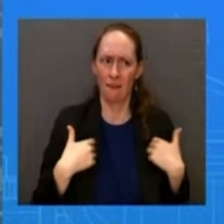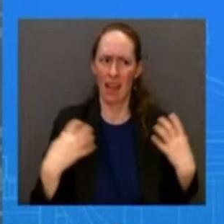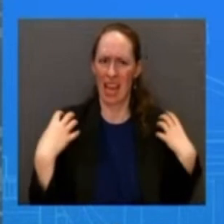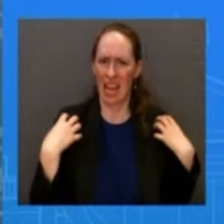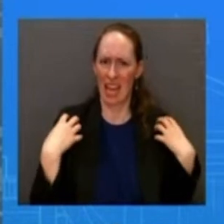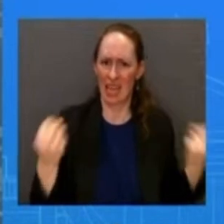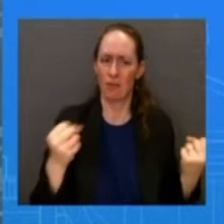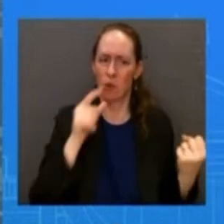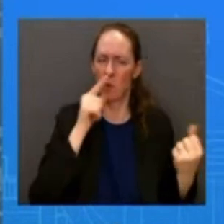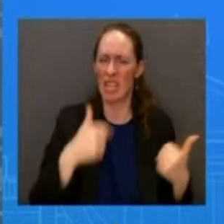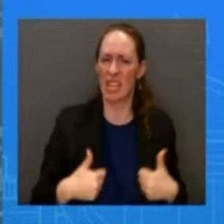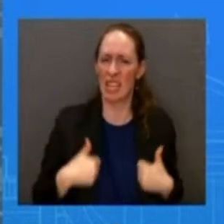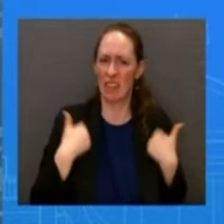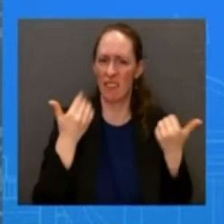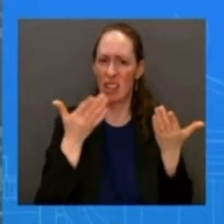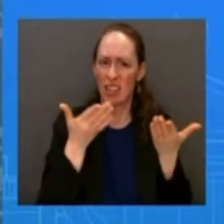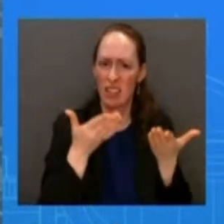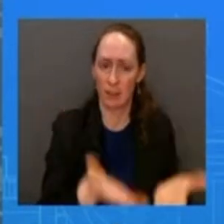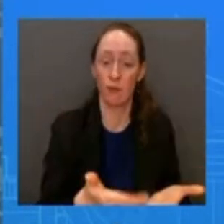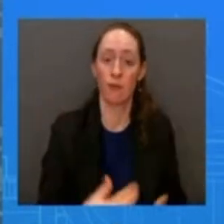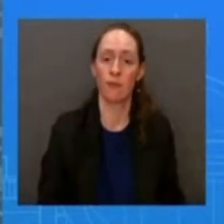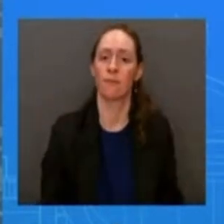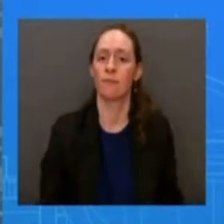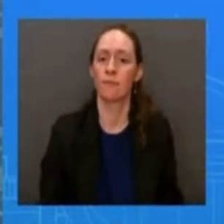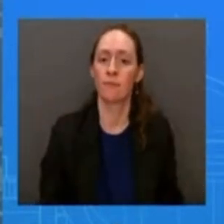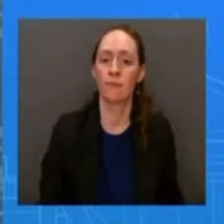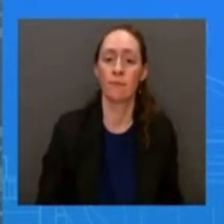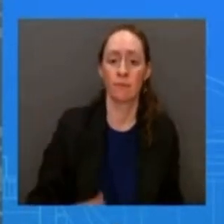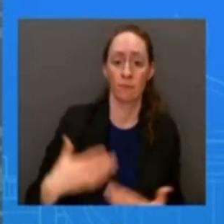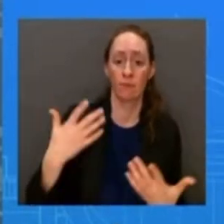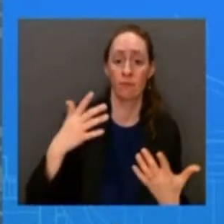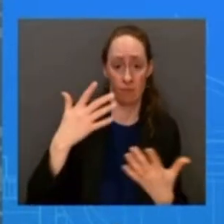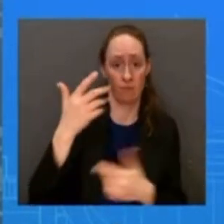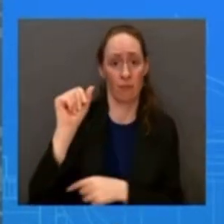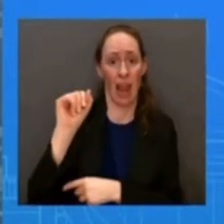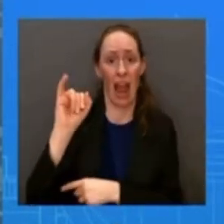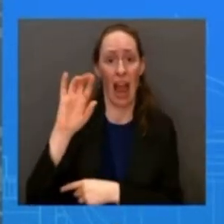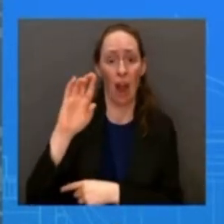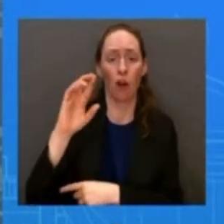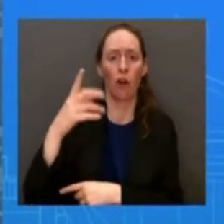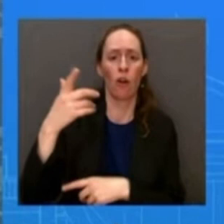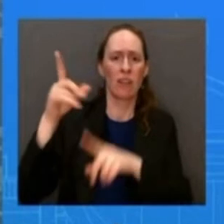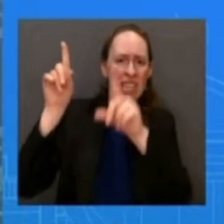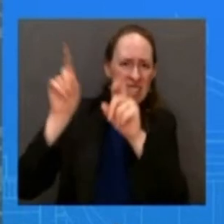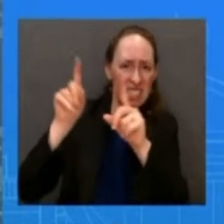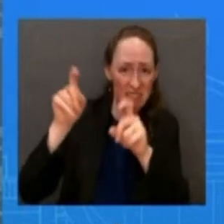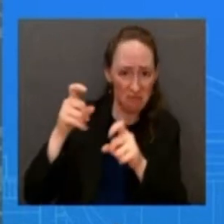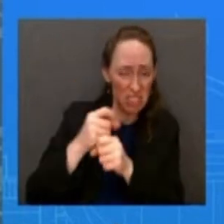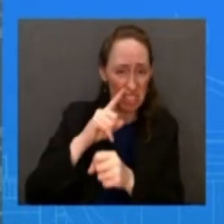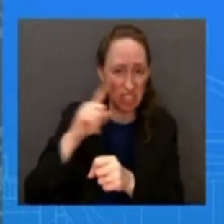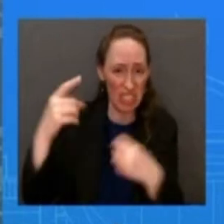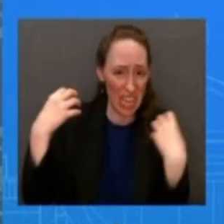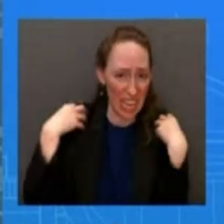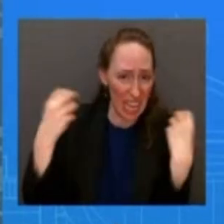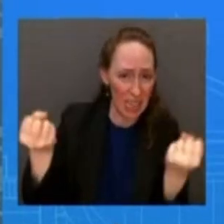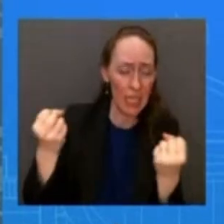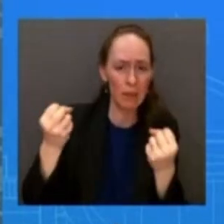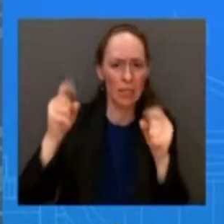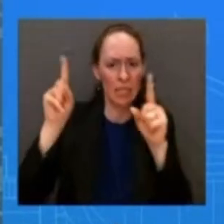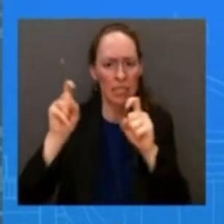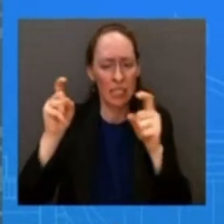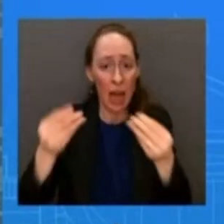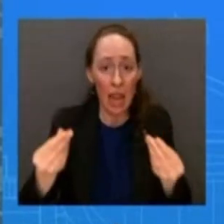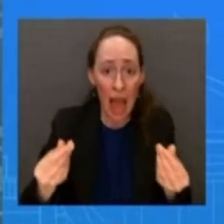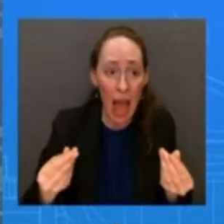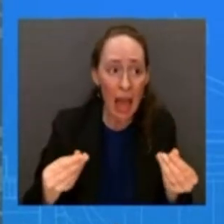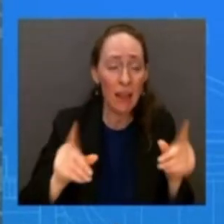testing and supporting ohio epa with surface and groundwater testing the national transportation security board has also been on